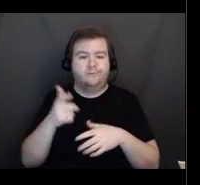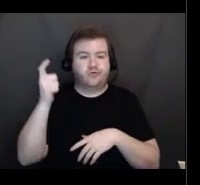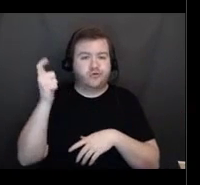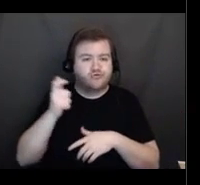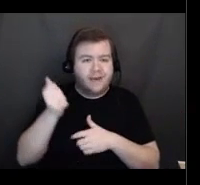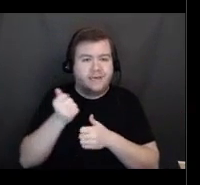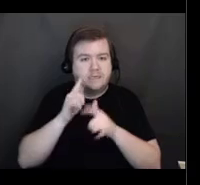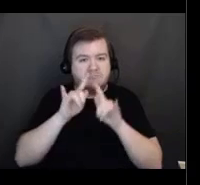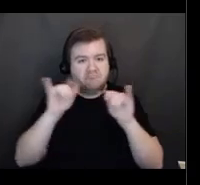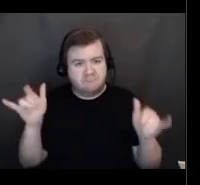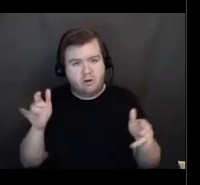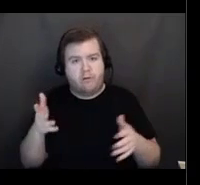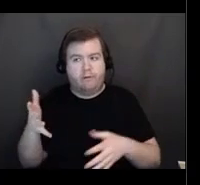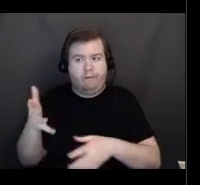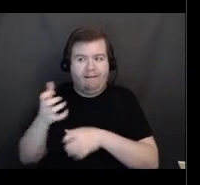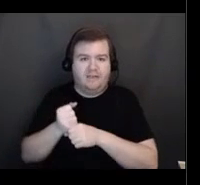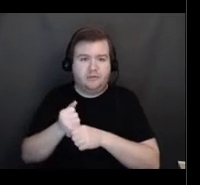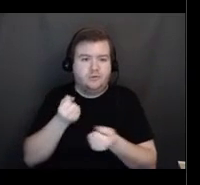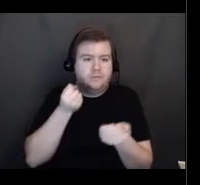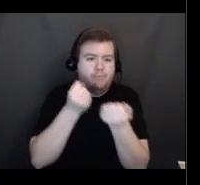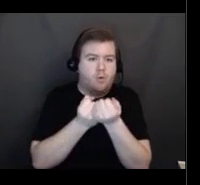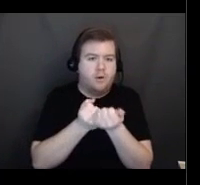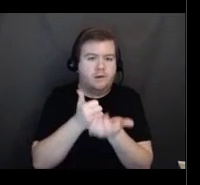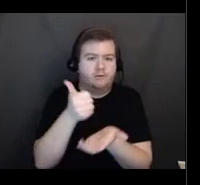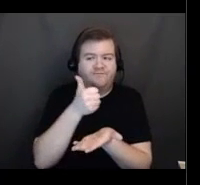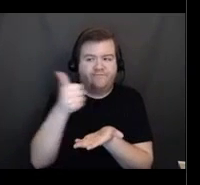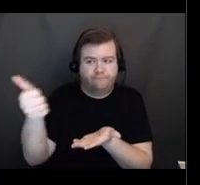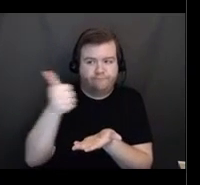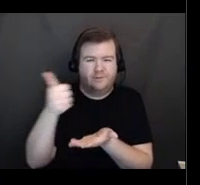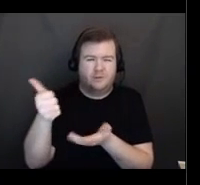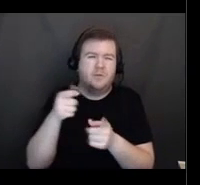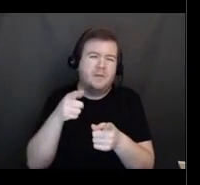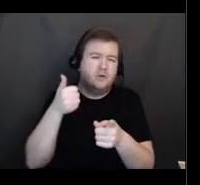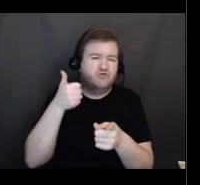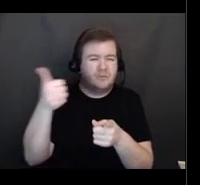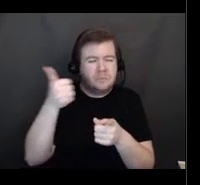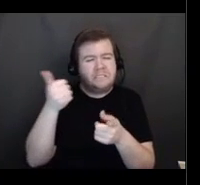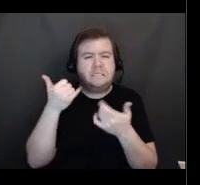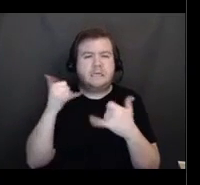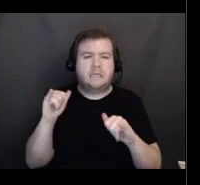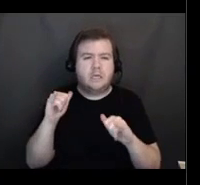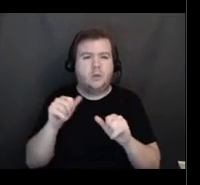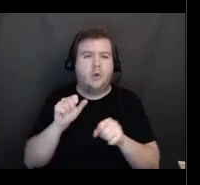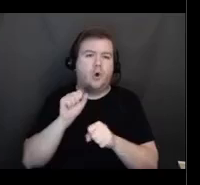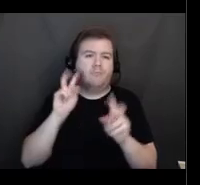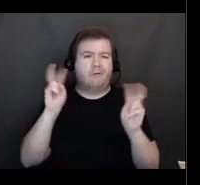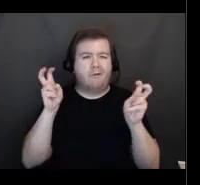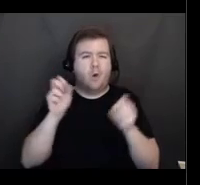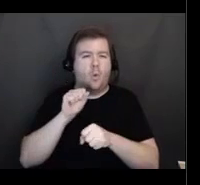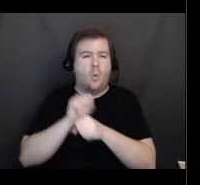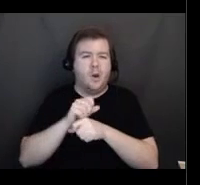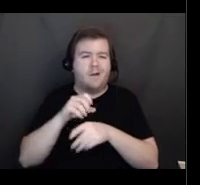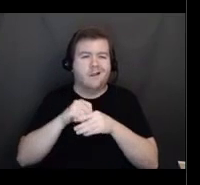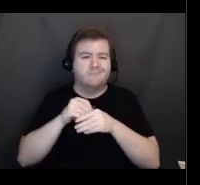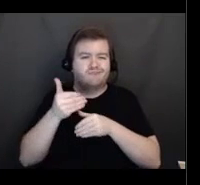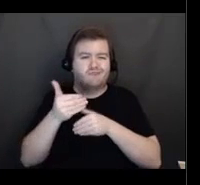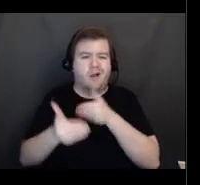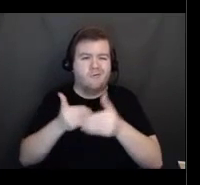vaccination. So this transportation piece is still kind of a work in progress. So they are